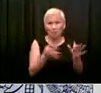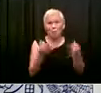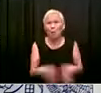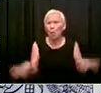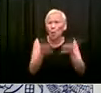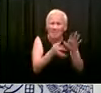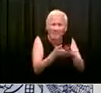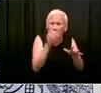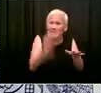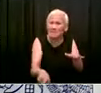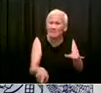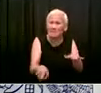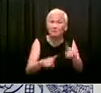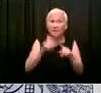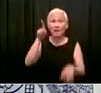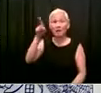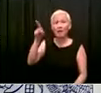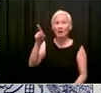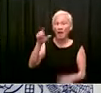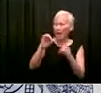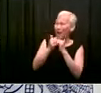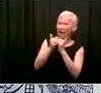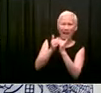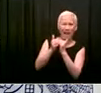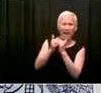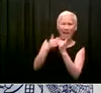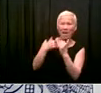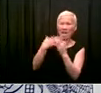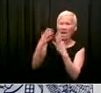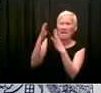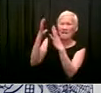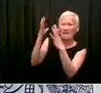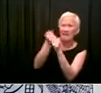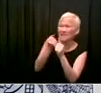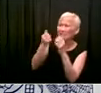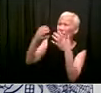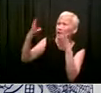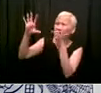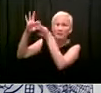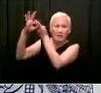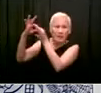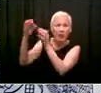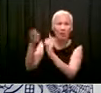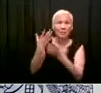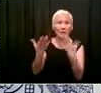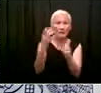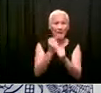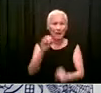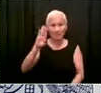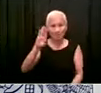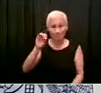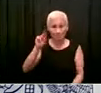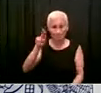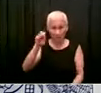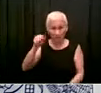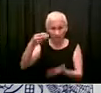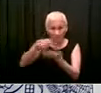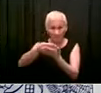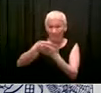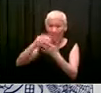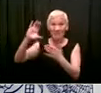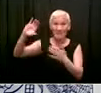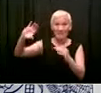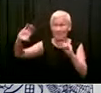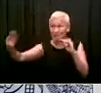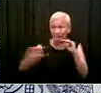is, that's their job to figure it out and get it done. So I think all New Yorkers should be calling upon the state to fix this immediately.